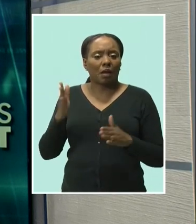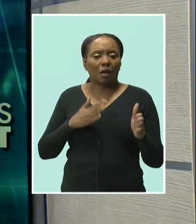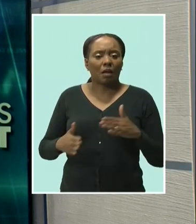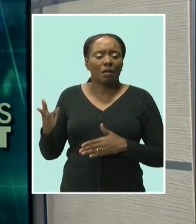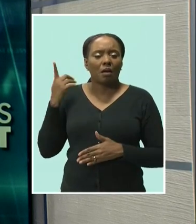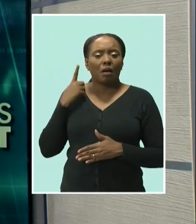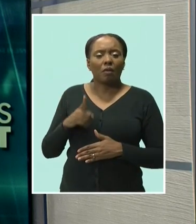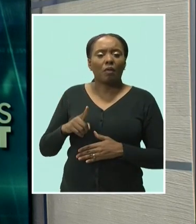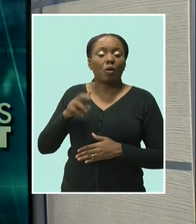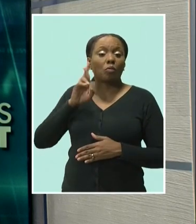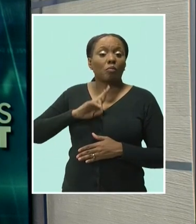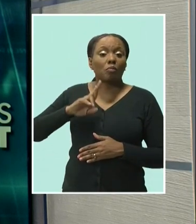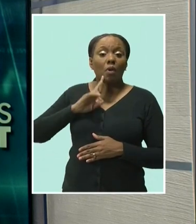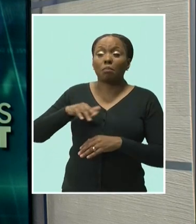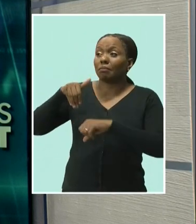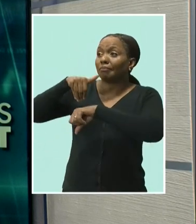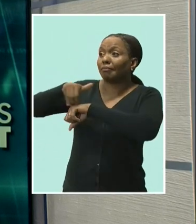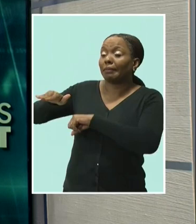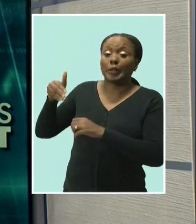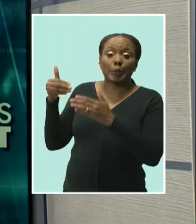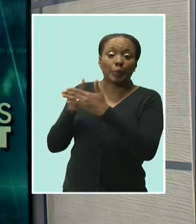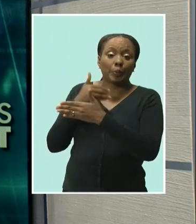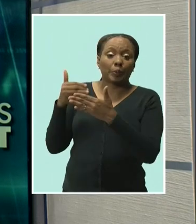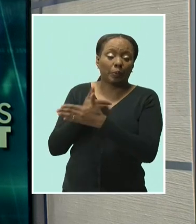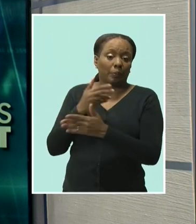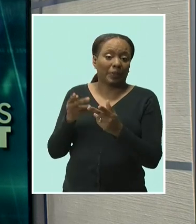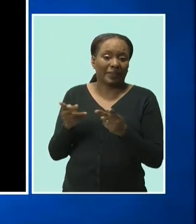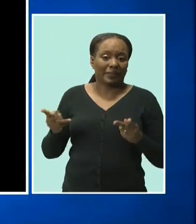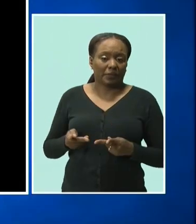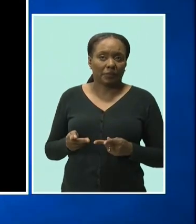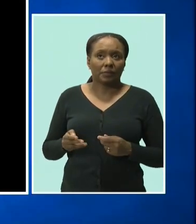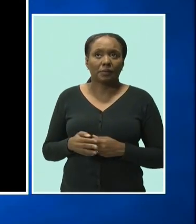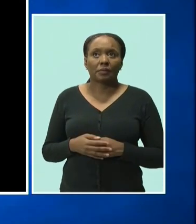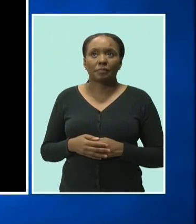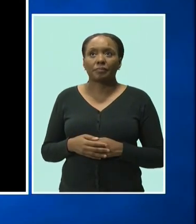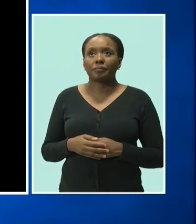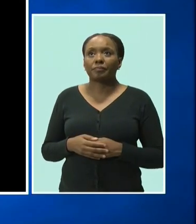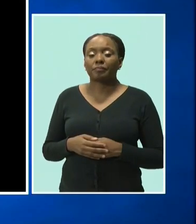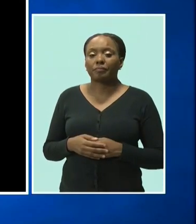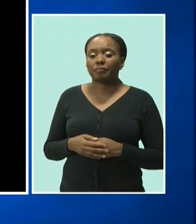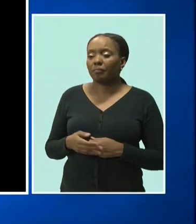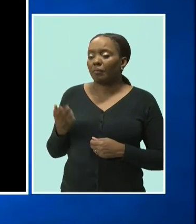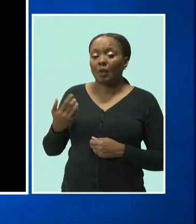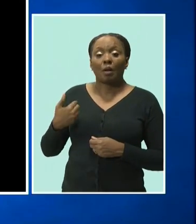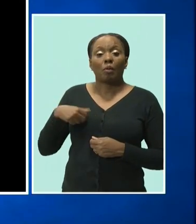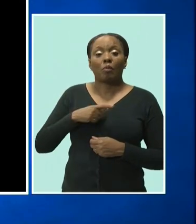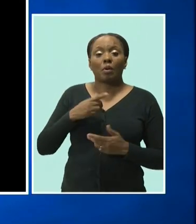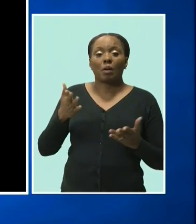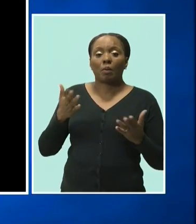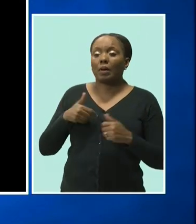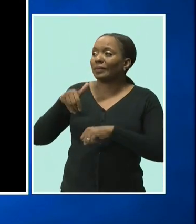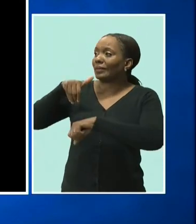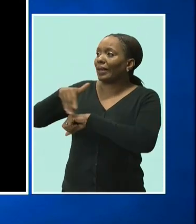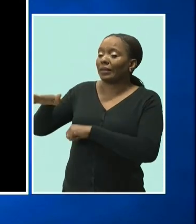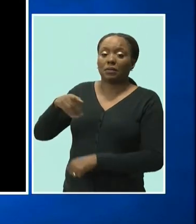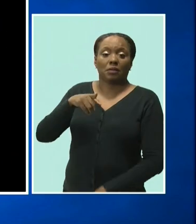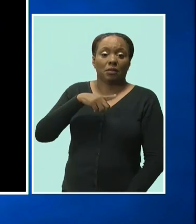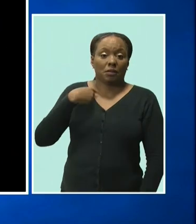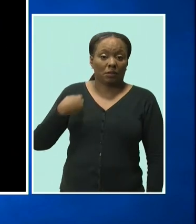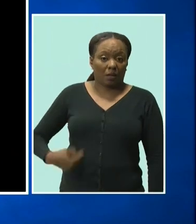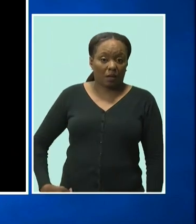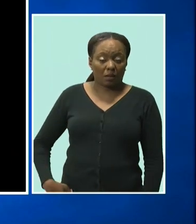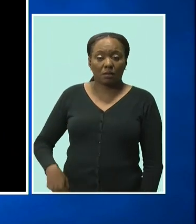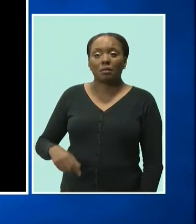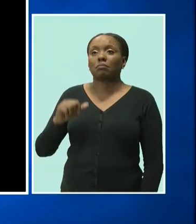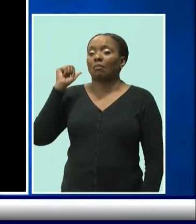plans to export Barbados rum to new markets. China would be one of the markets we would want to look at. Africa would be another